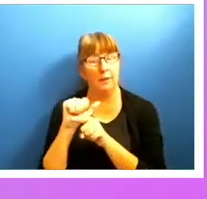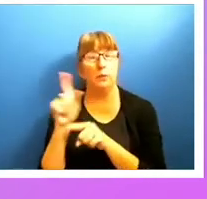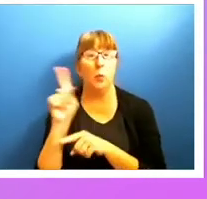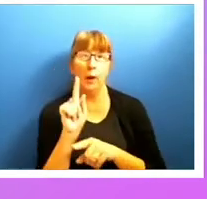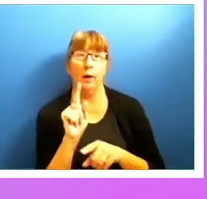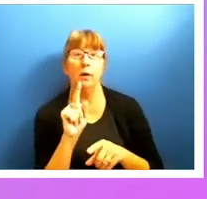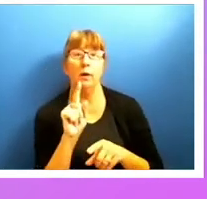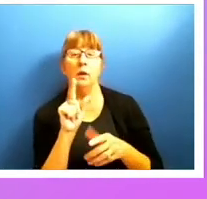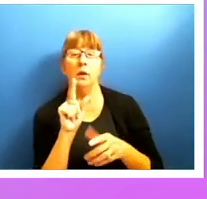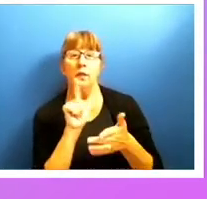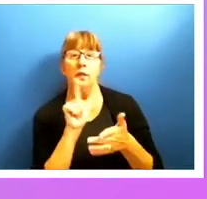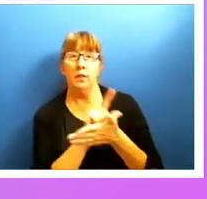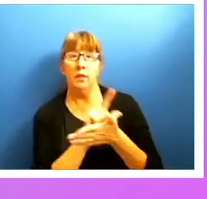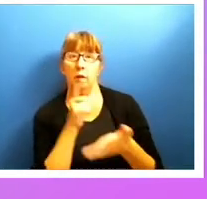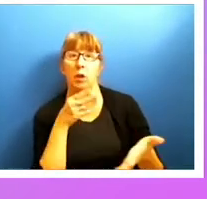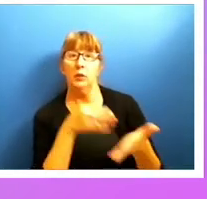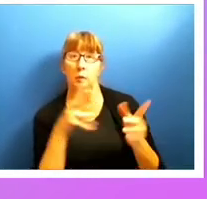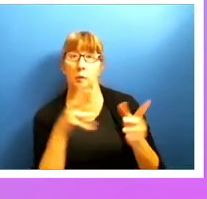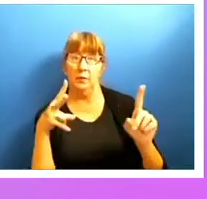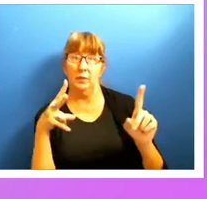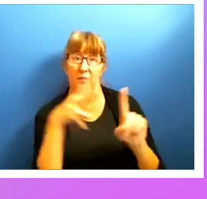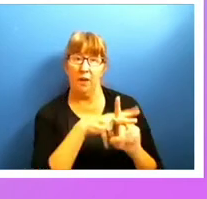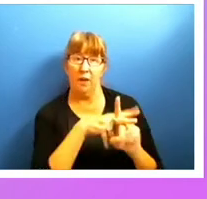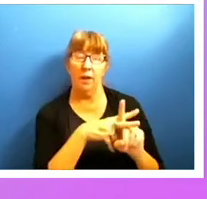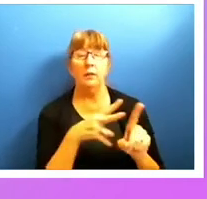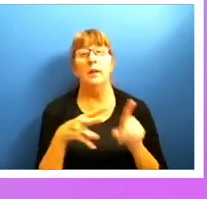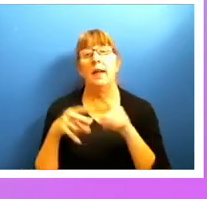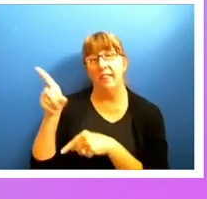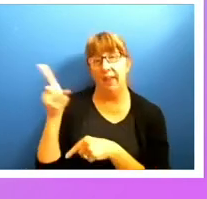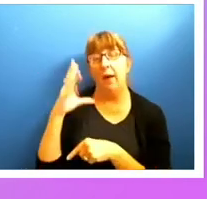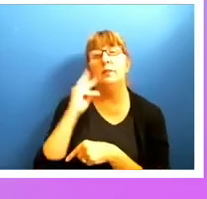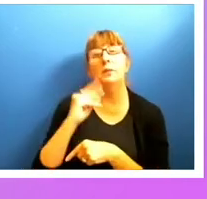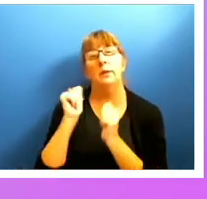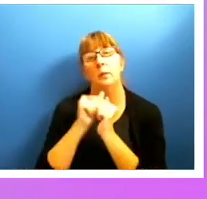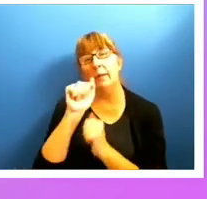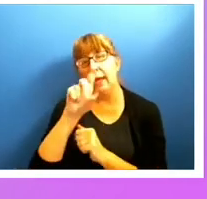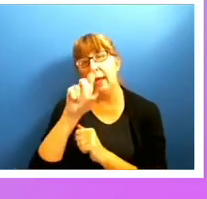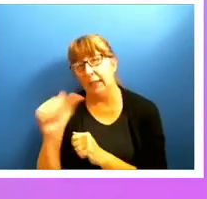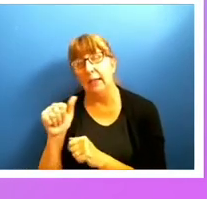has experience in dealing with accessibility or Americans with Disabilities Act lawsuits.